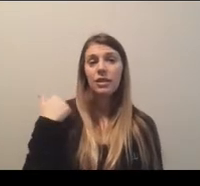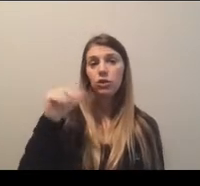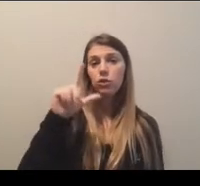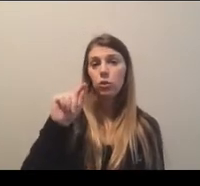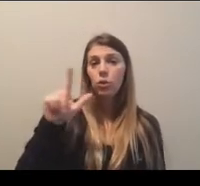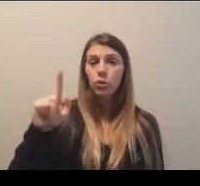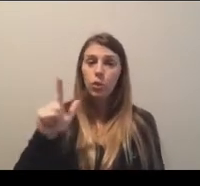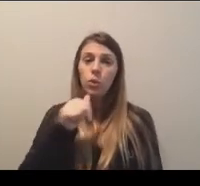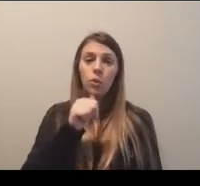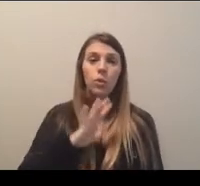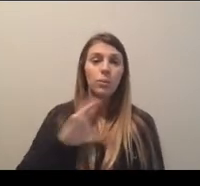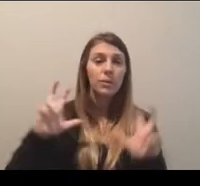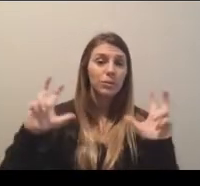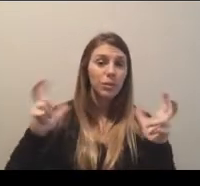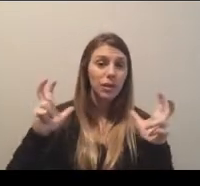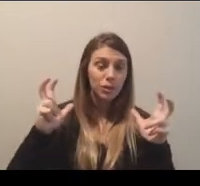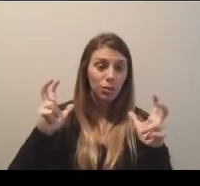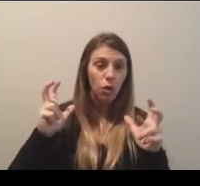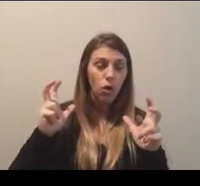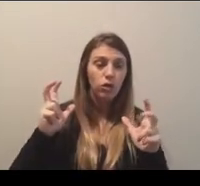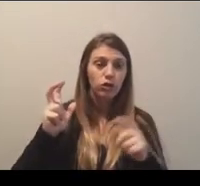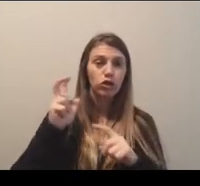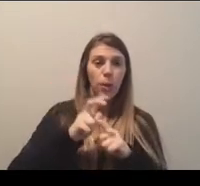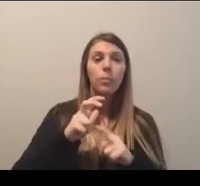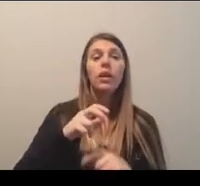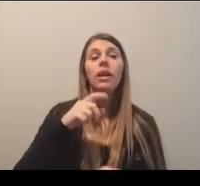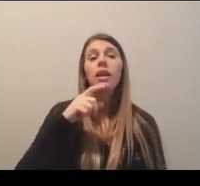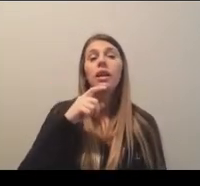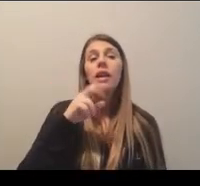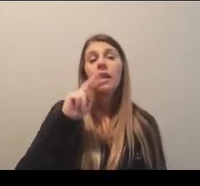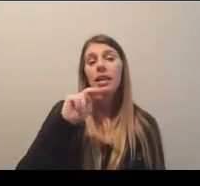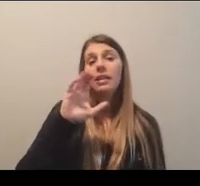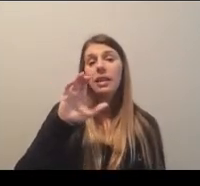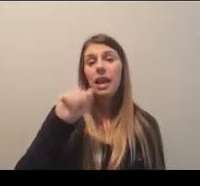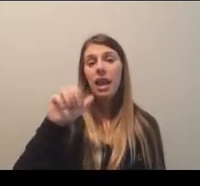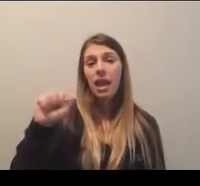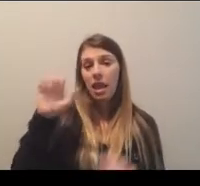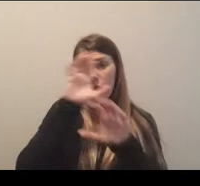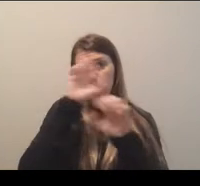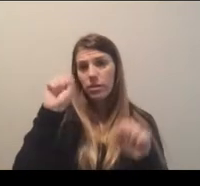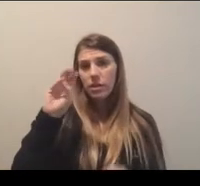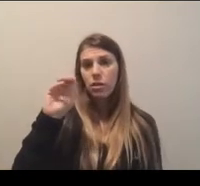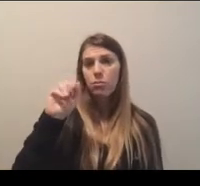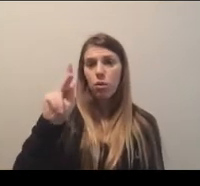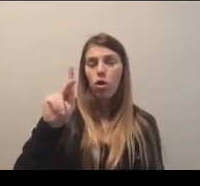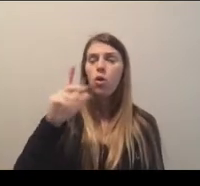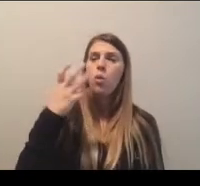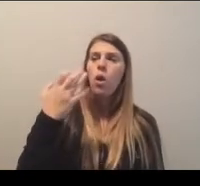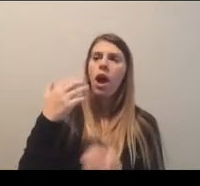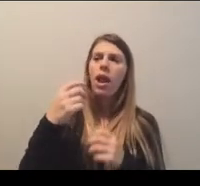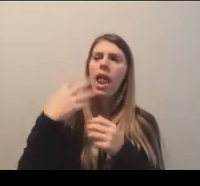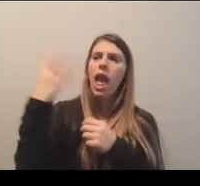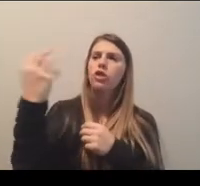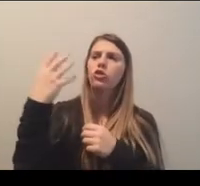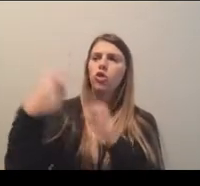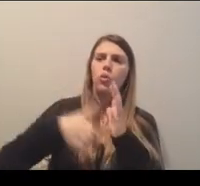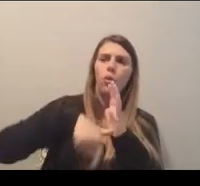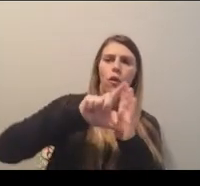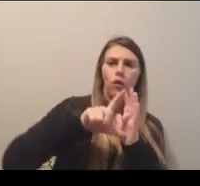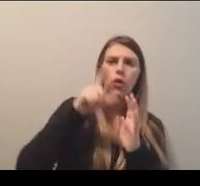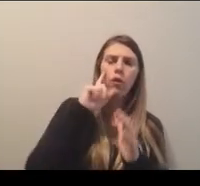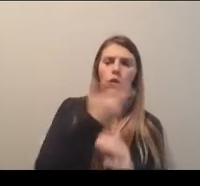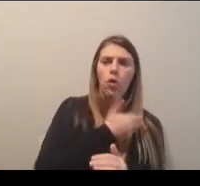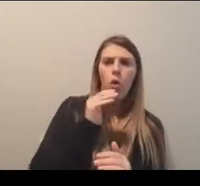Women's Basketball Championship, NCA President Mark Emmert called for an external equity review of NCA